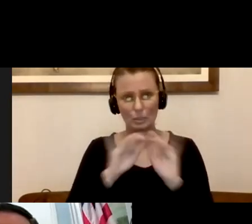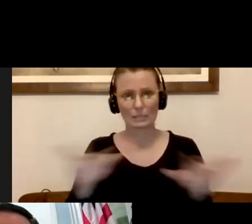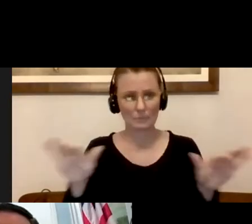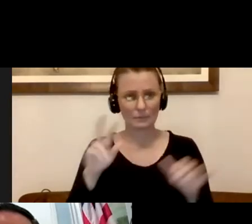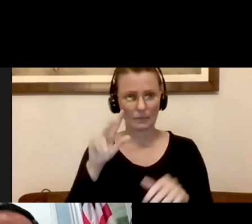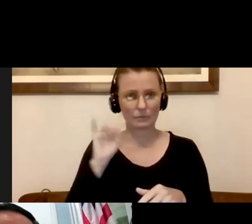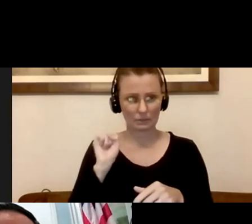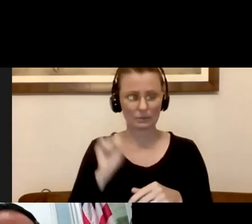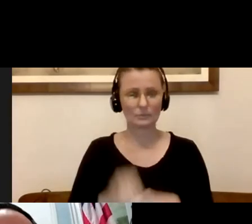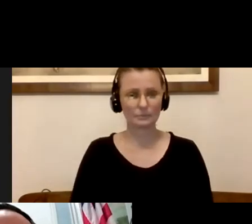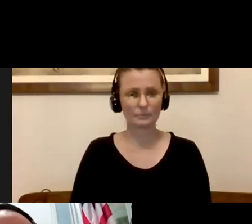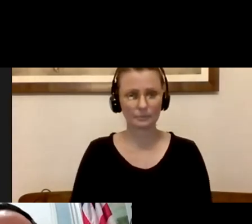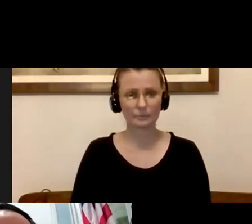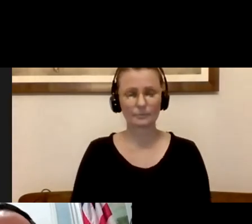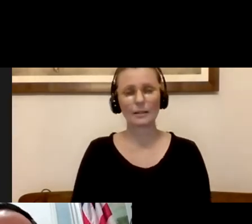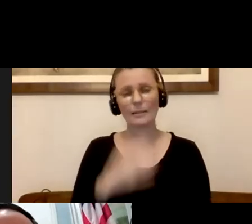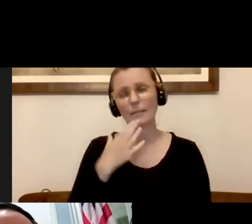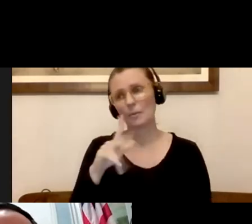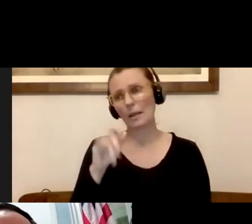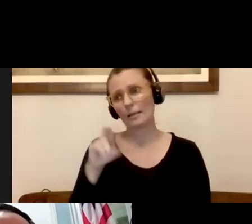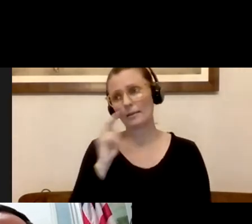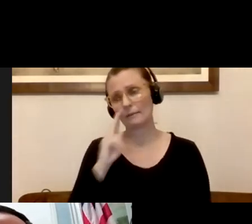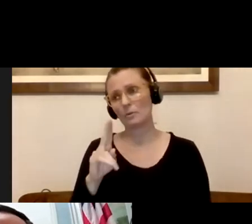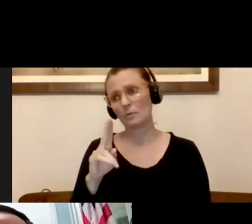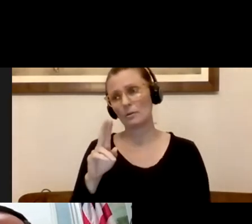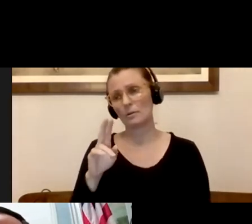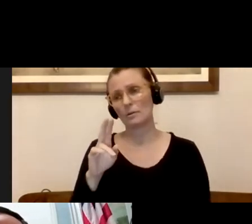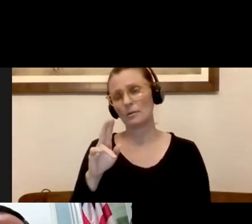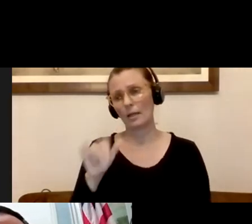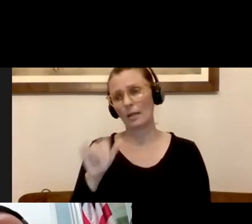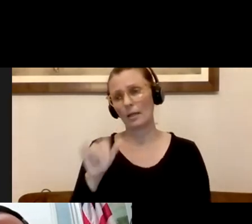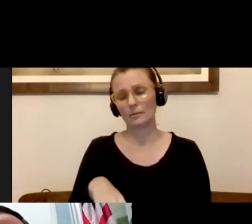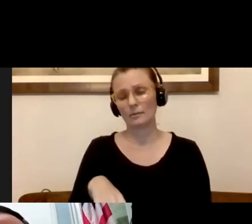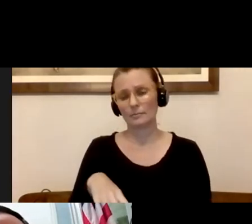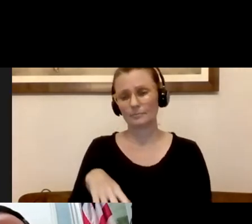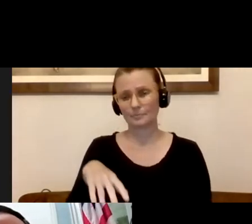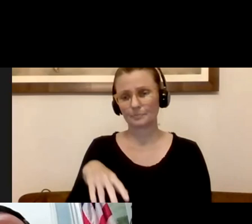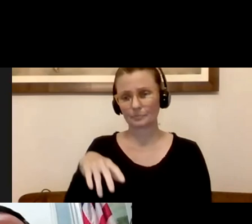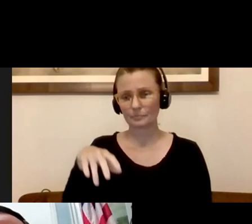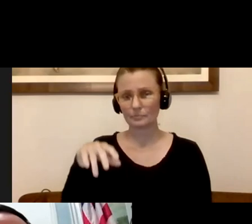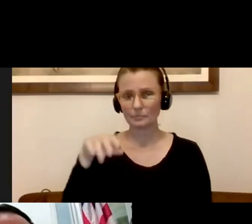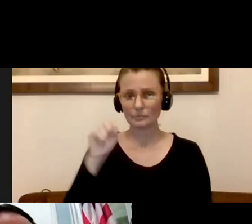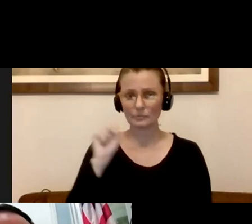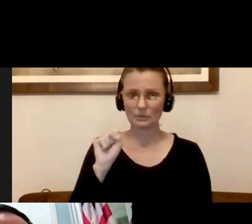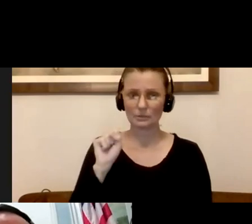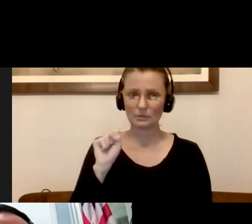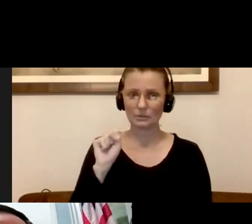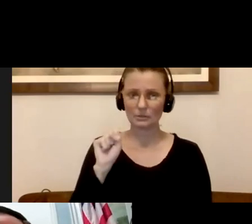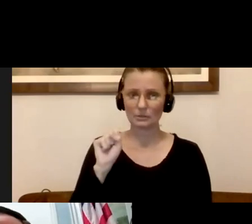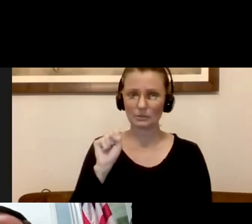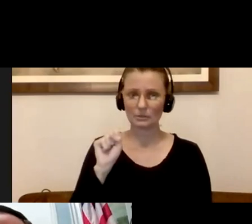side of this thing. And thank you, Alan. And some of all has, you know, we've sadly, we've lost almost 20 people.